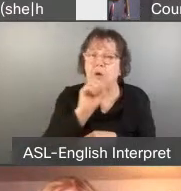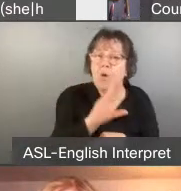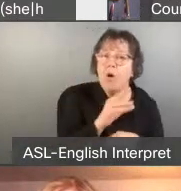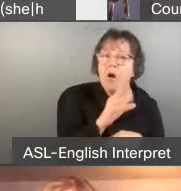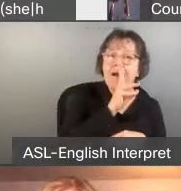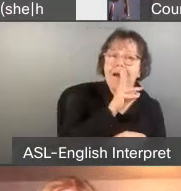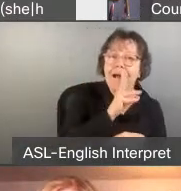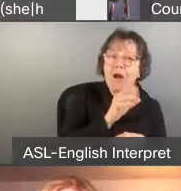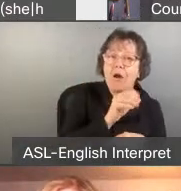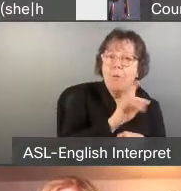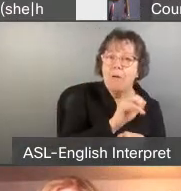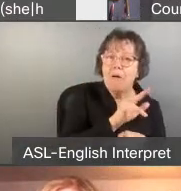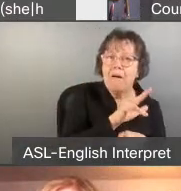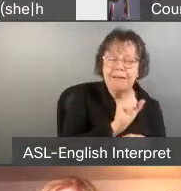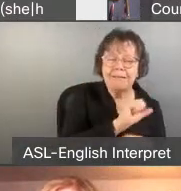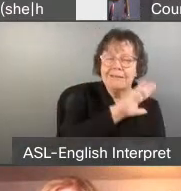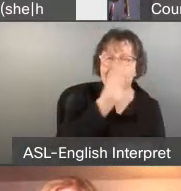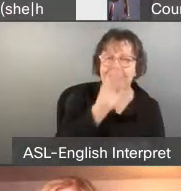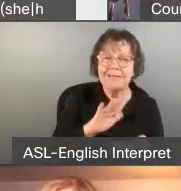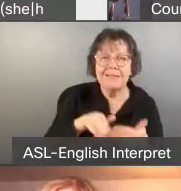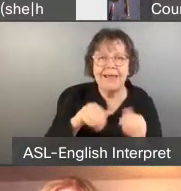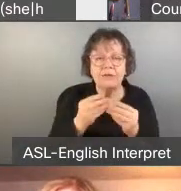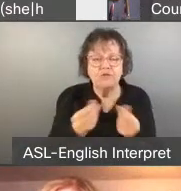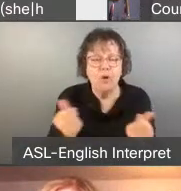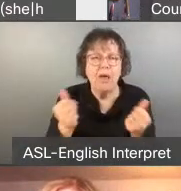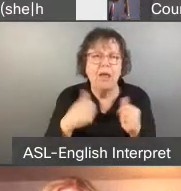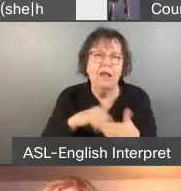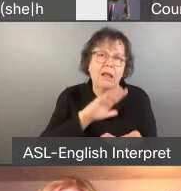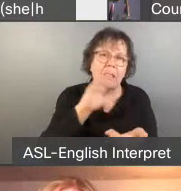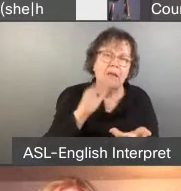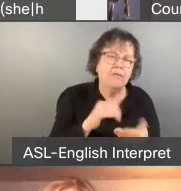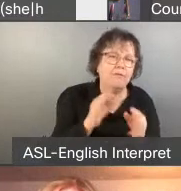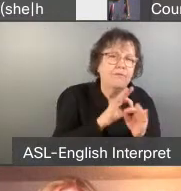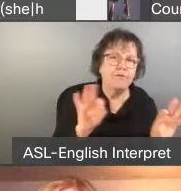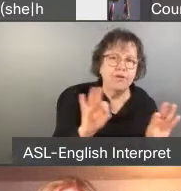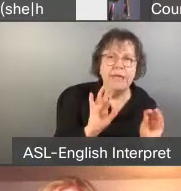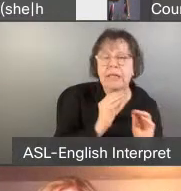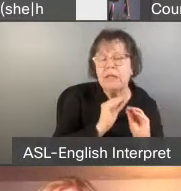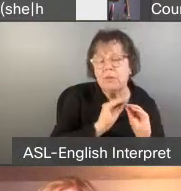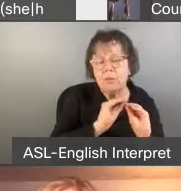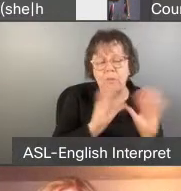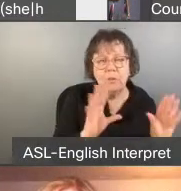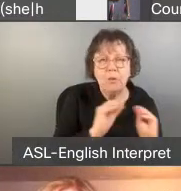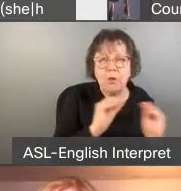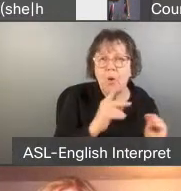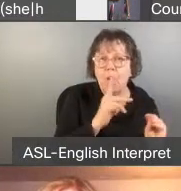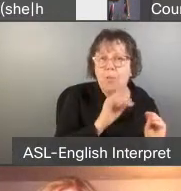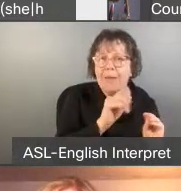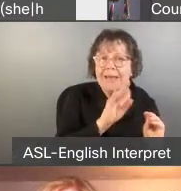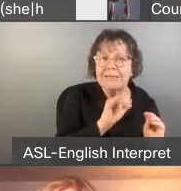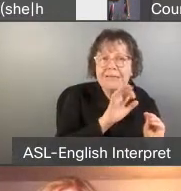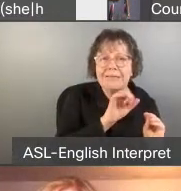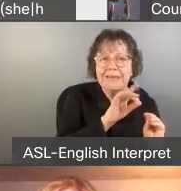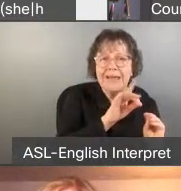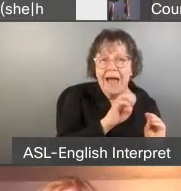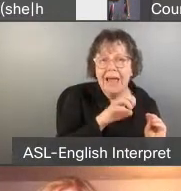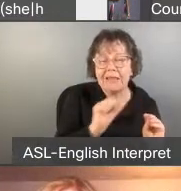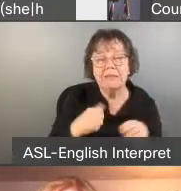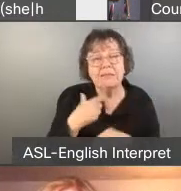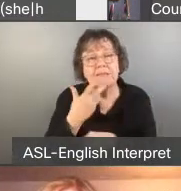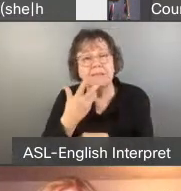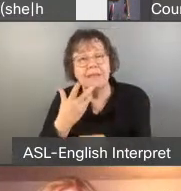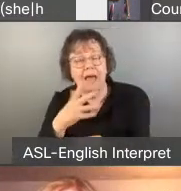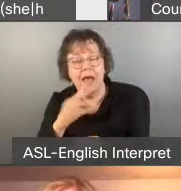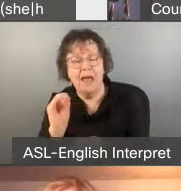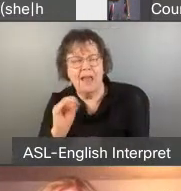soil based farming with reduced consumption of resources, pesticide free food, faster plant growth and higher yields. Using unoccupied